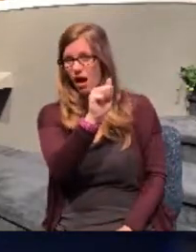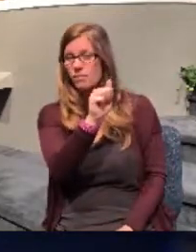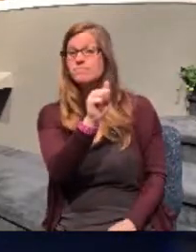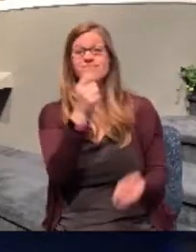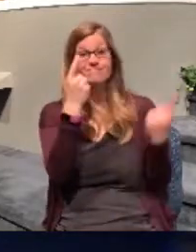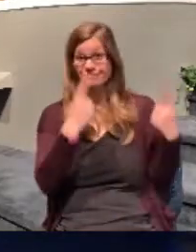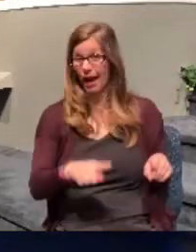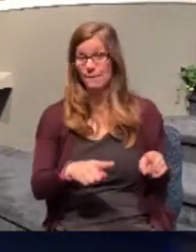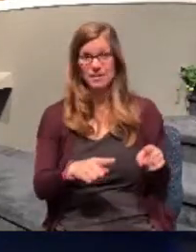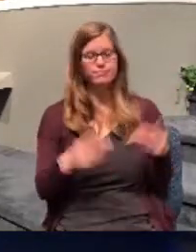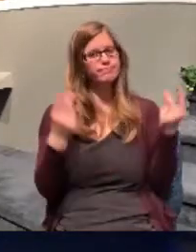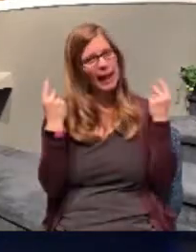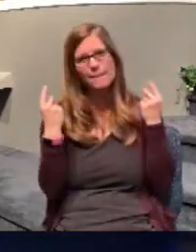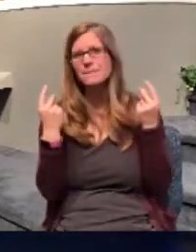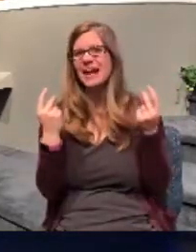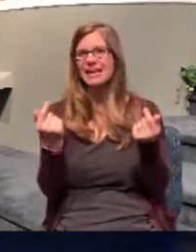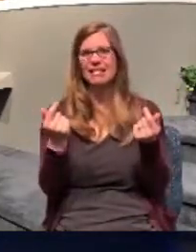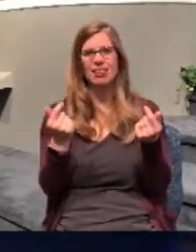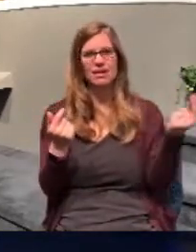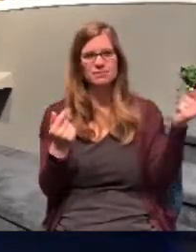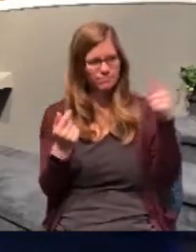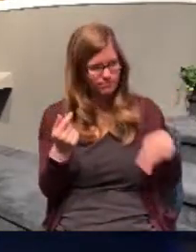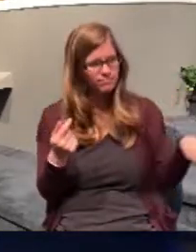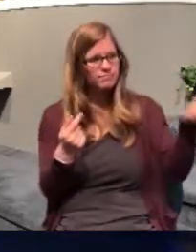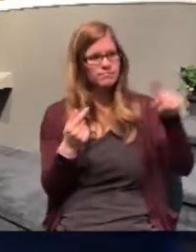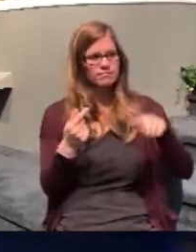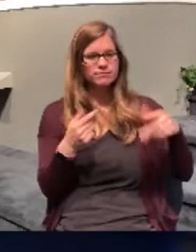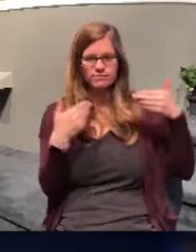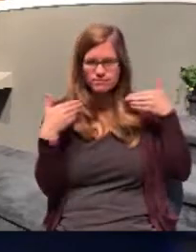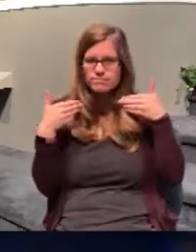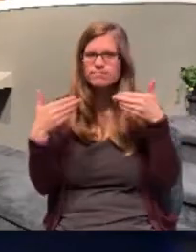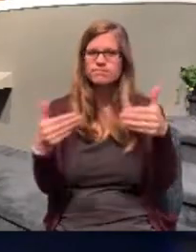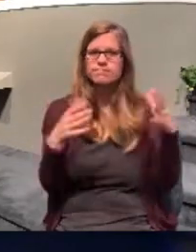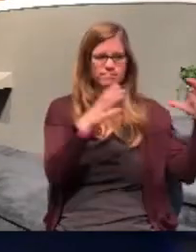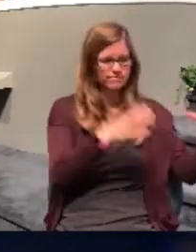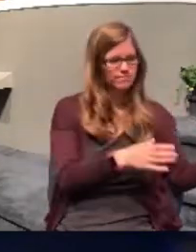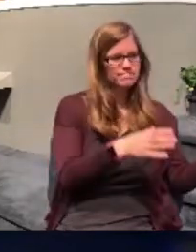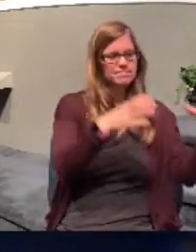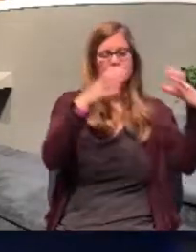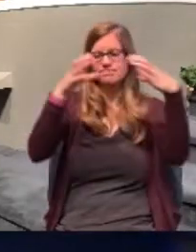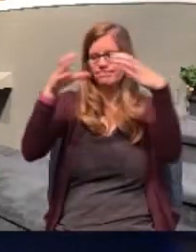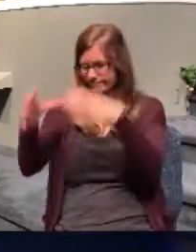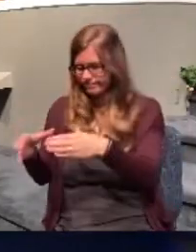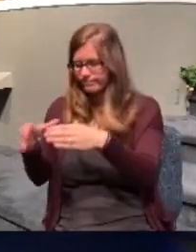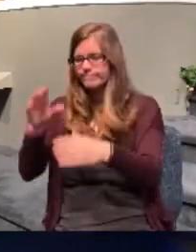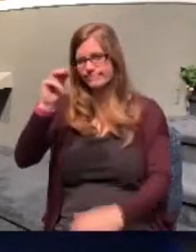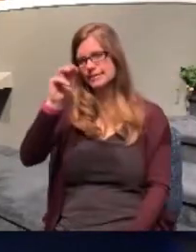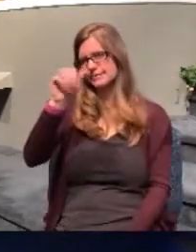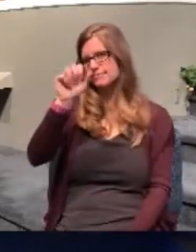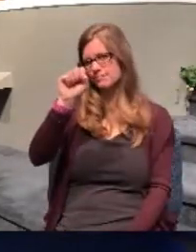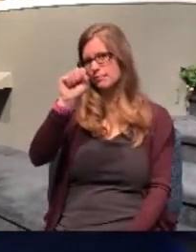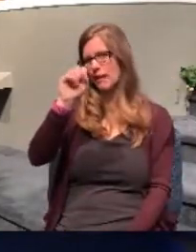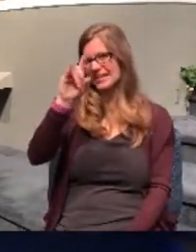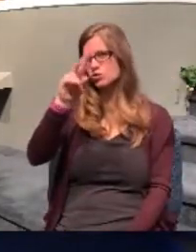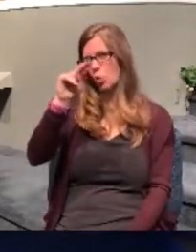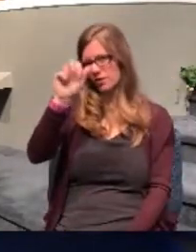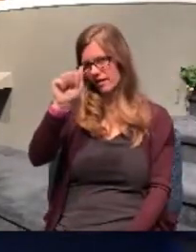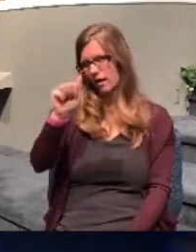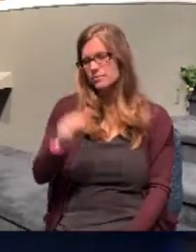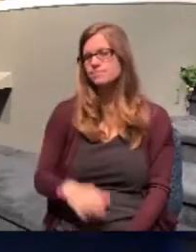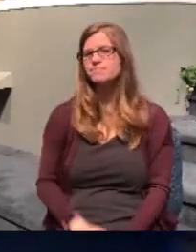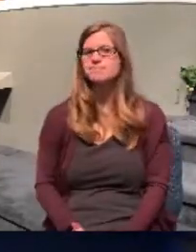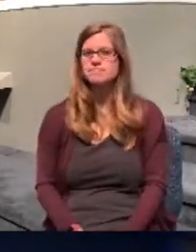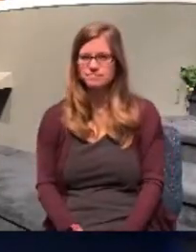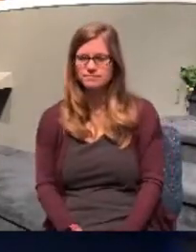endeavored to do it. And so Paul and Silas and Timothy and Dr. Luke, they go